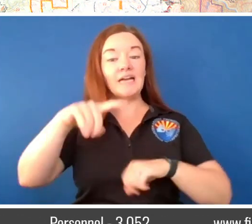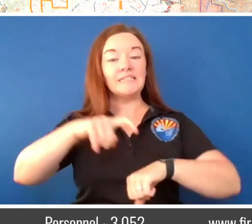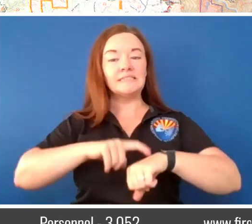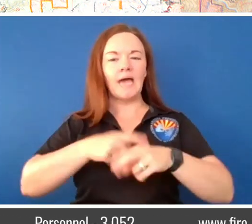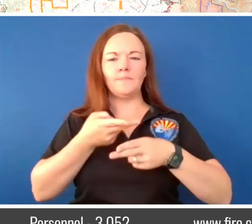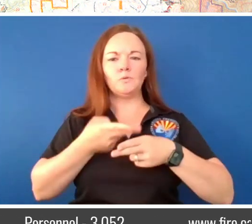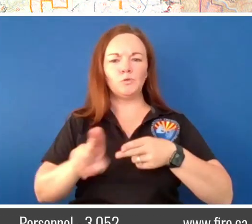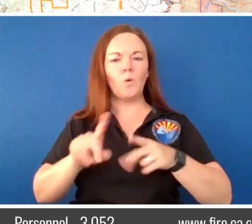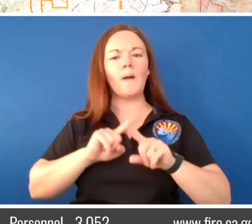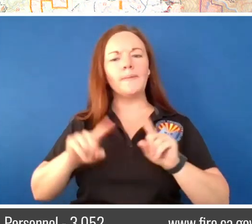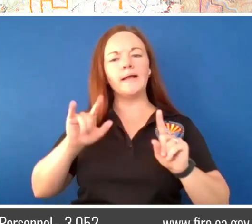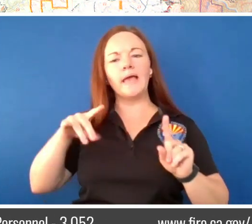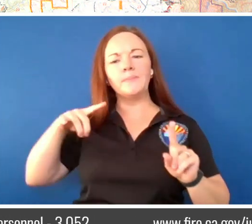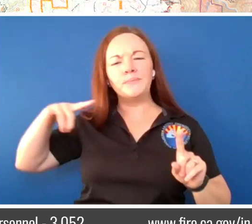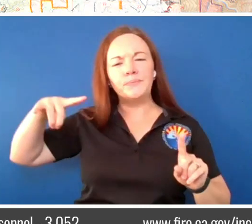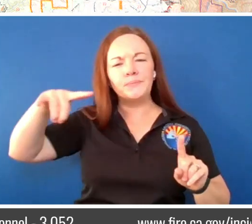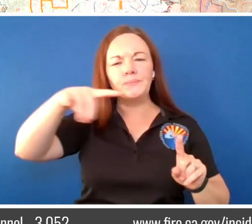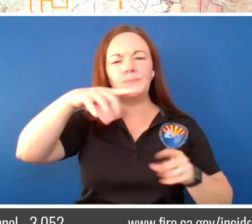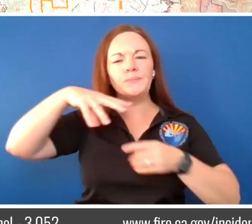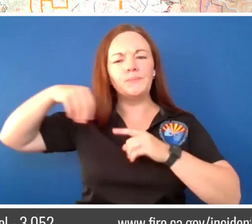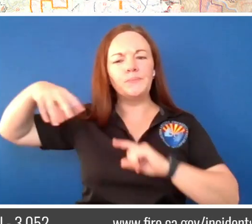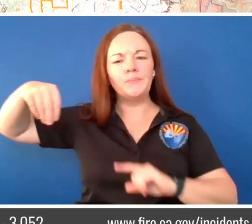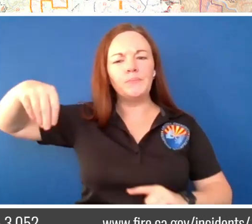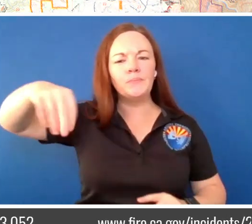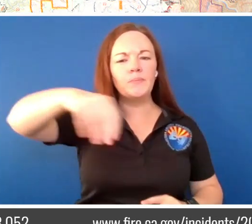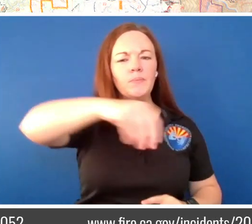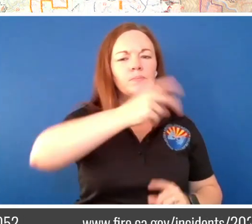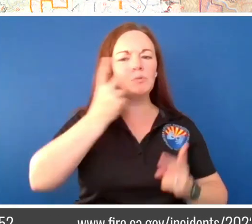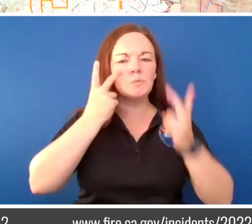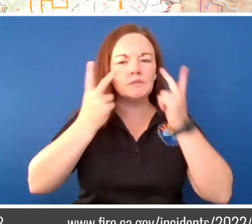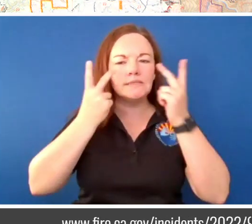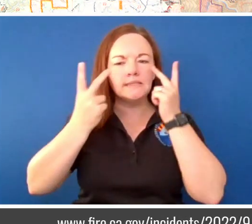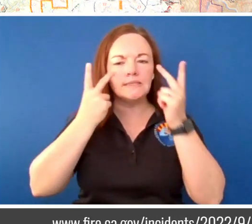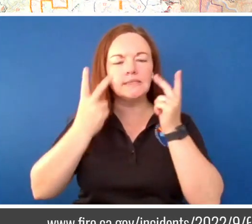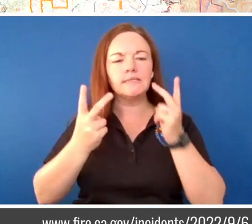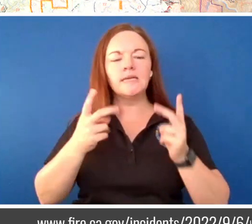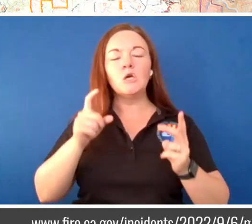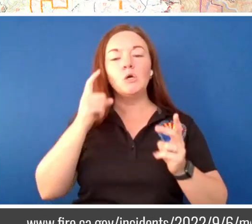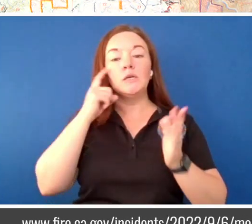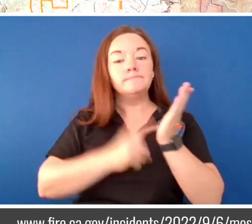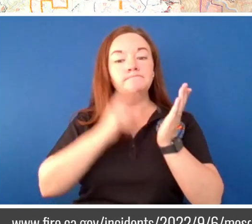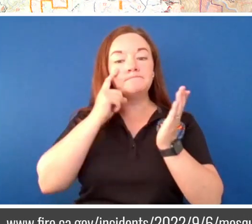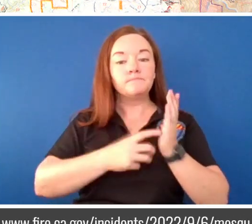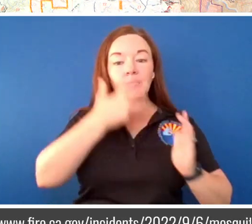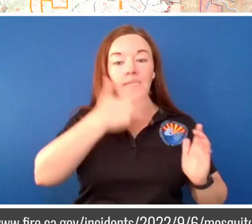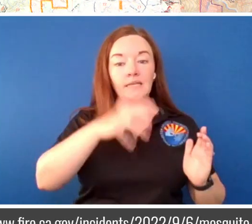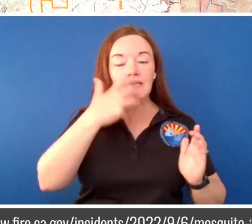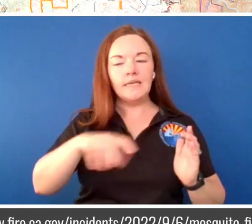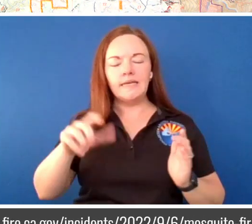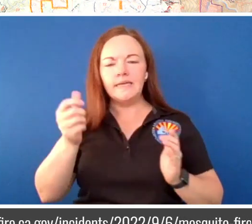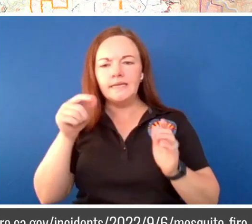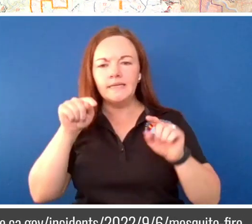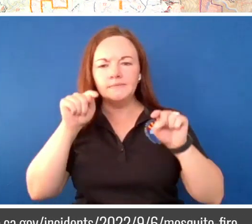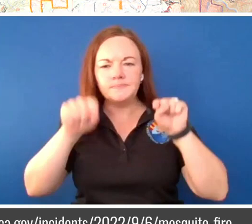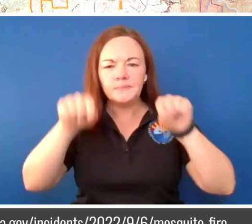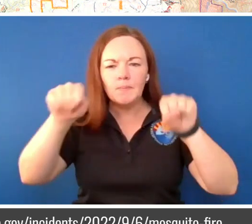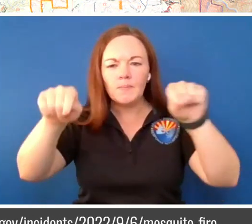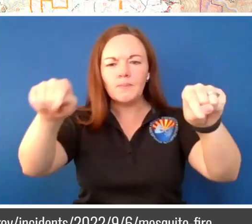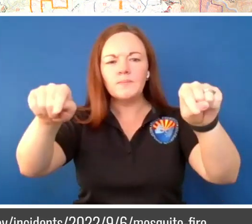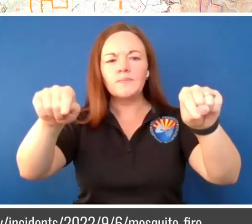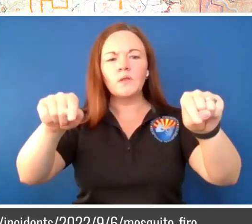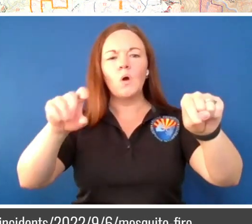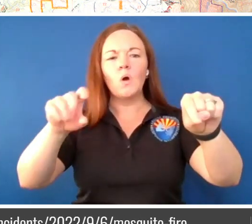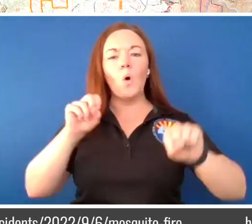out, and they can do some scouting with their cameras with infrared to pick up hot spots, or just a clear